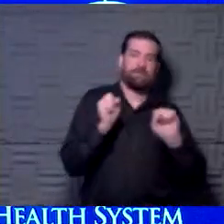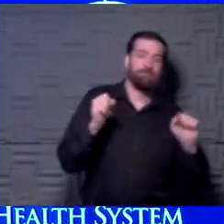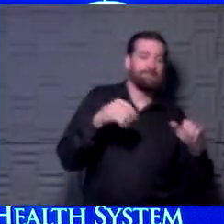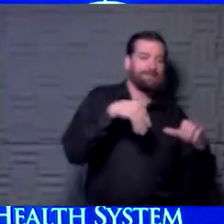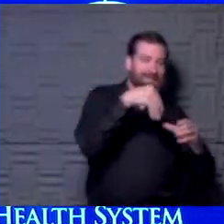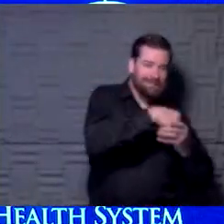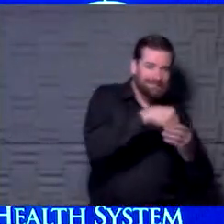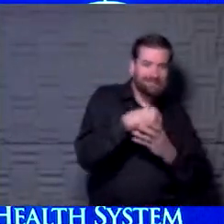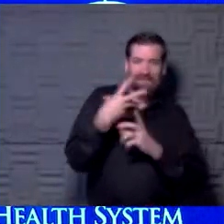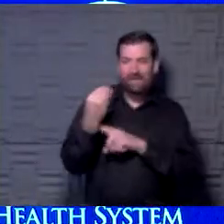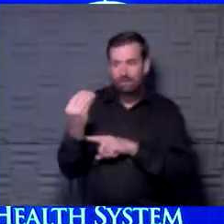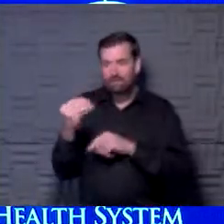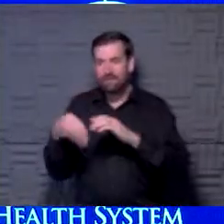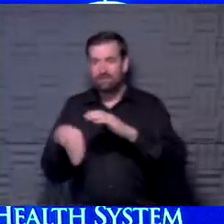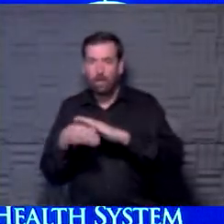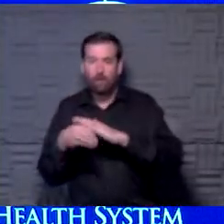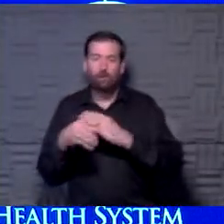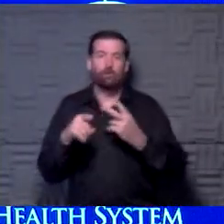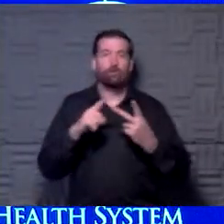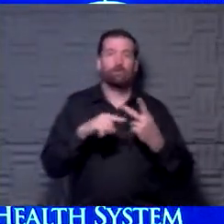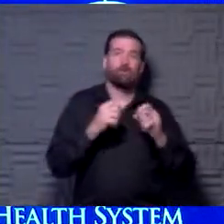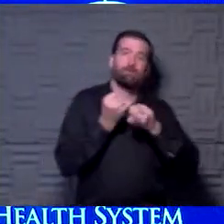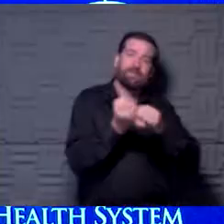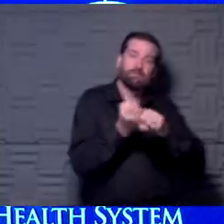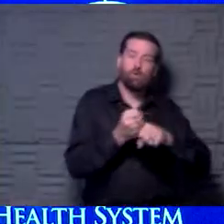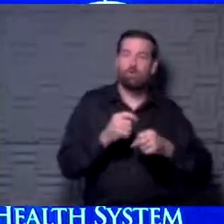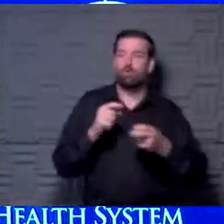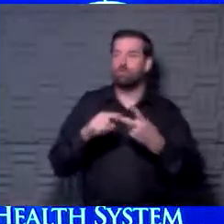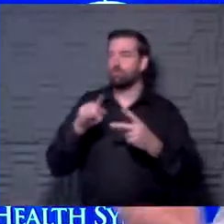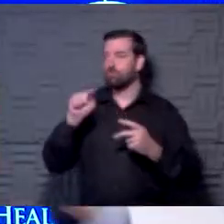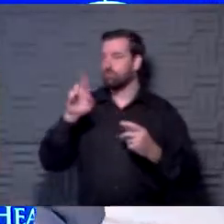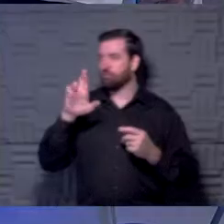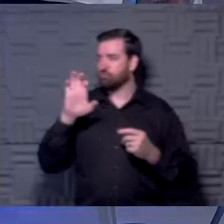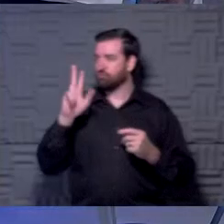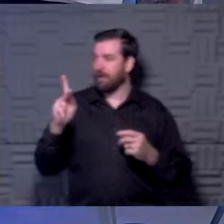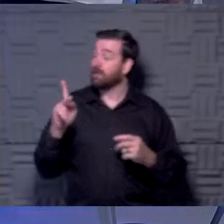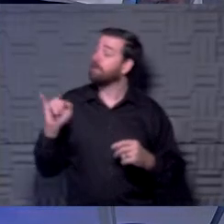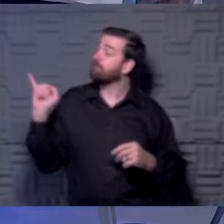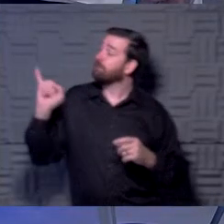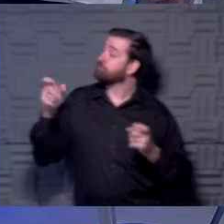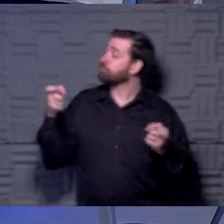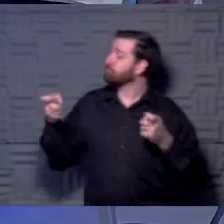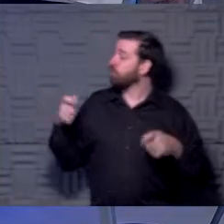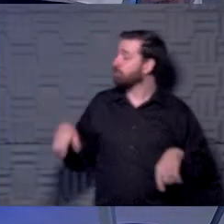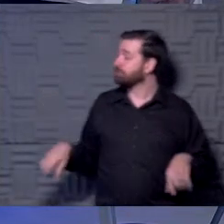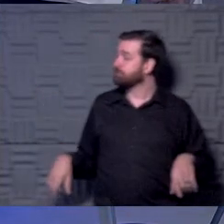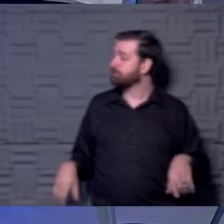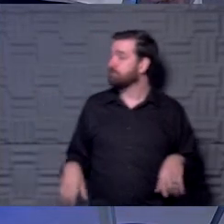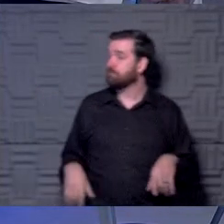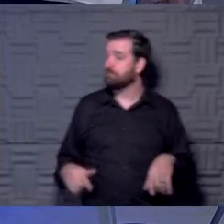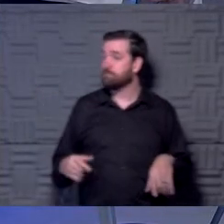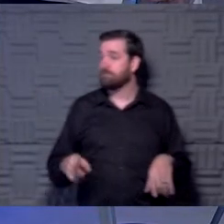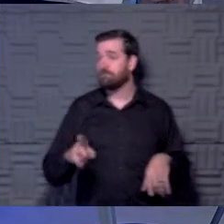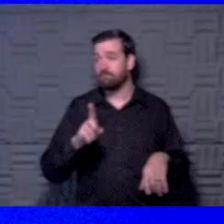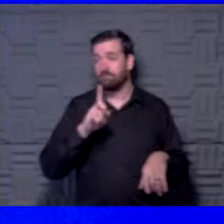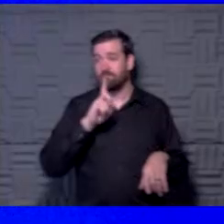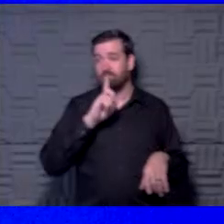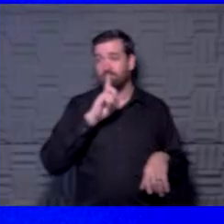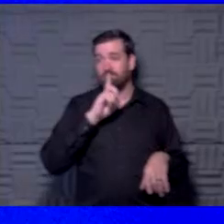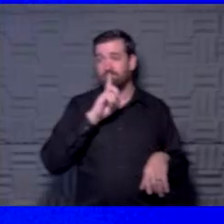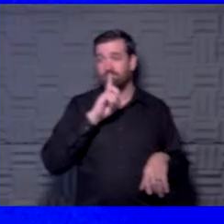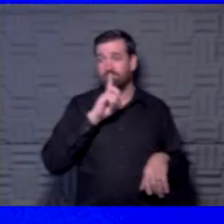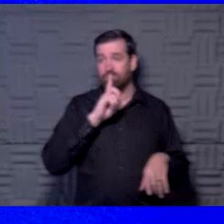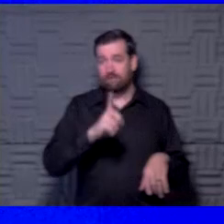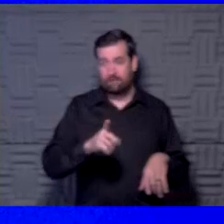soccer? Baseball? Track? All right. Well, from an infection control standpoint? I think we are really have landed on